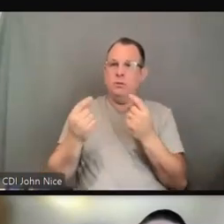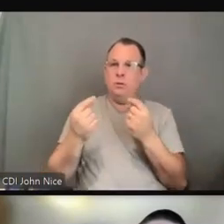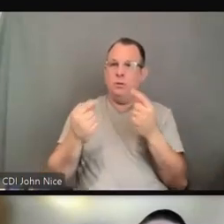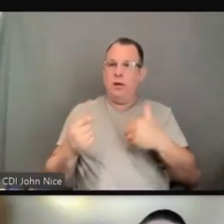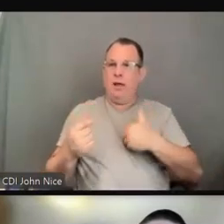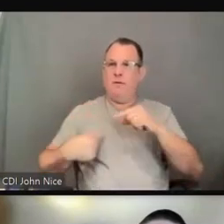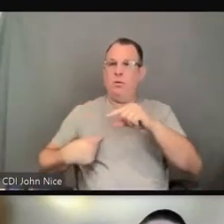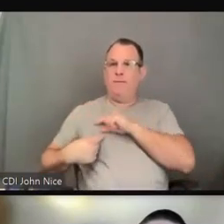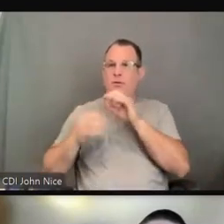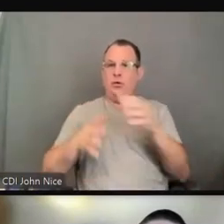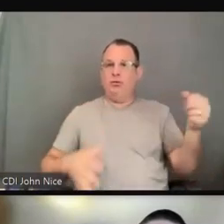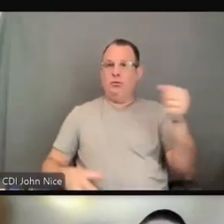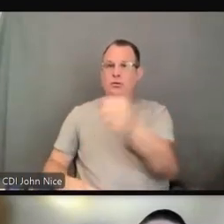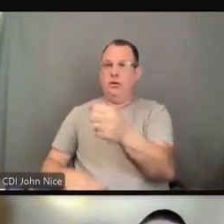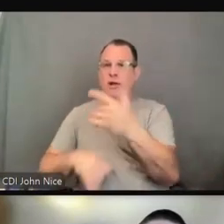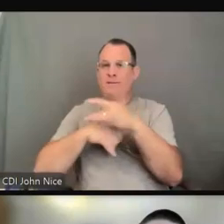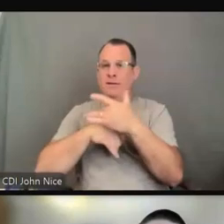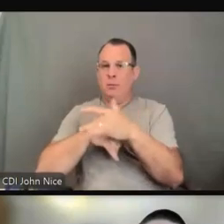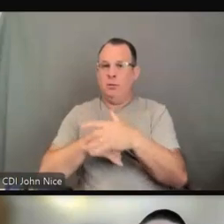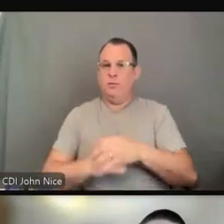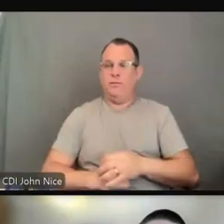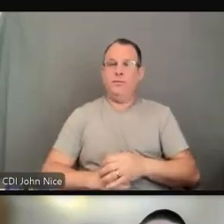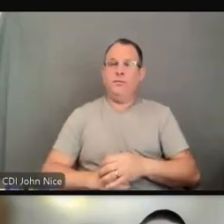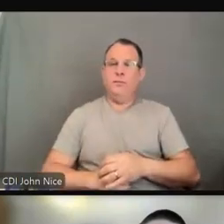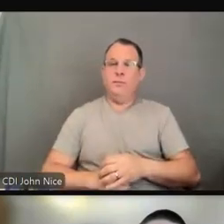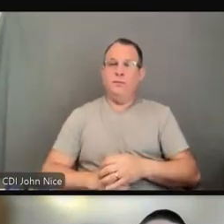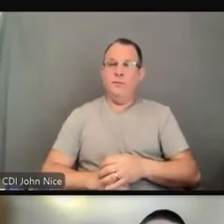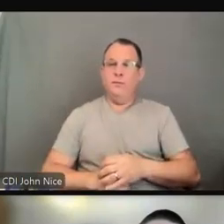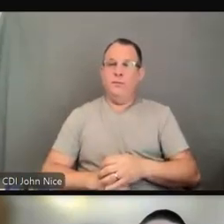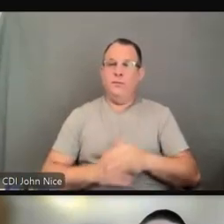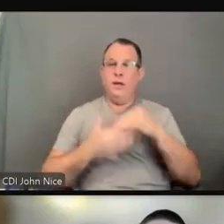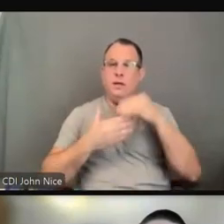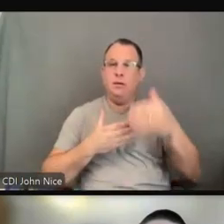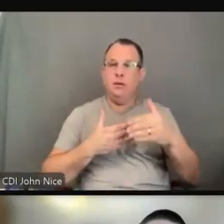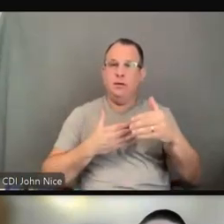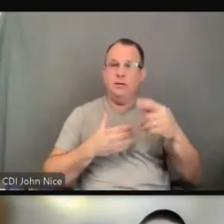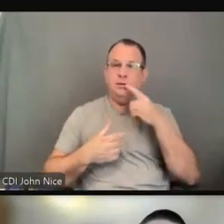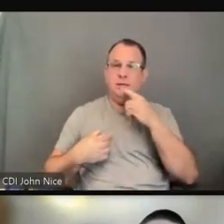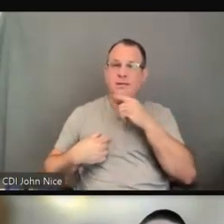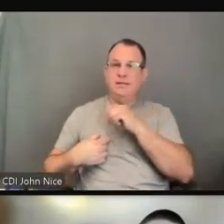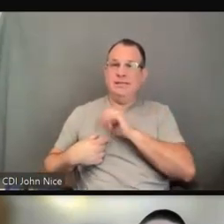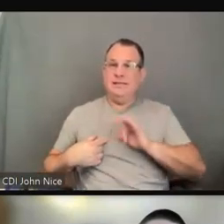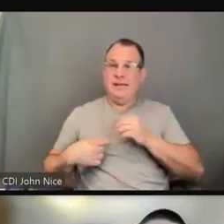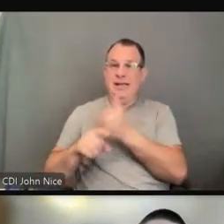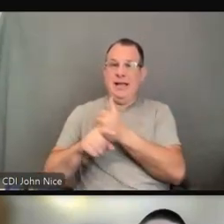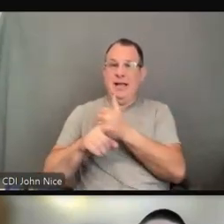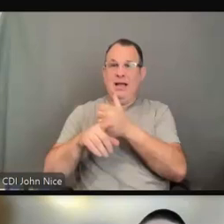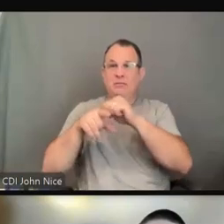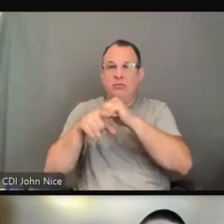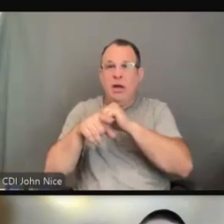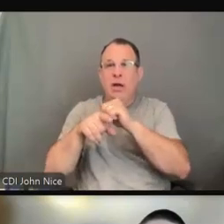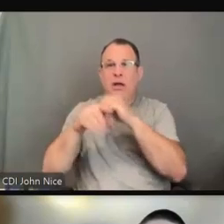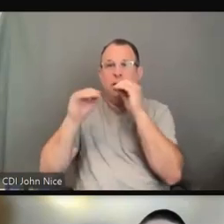Another strategy is to train staff on policies and procedures and how to access auxiliary